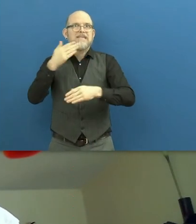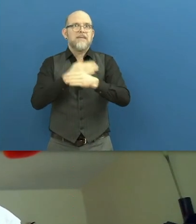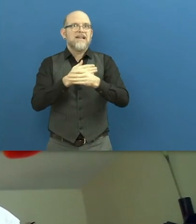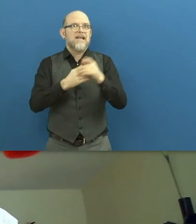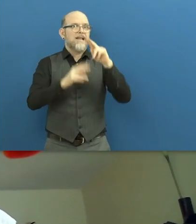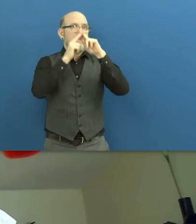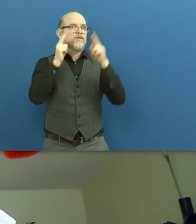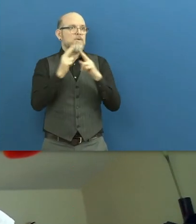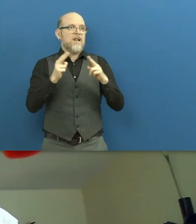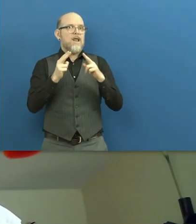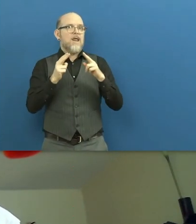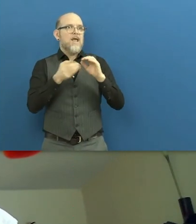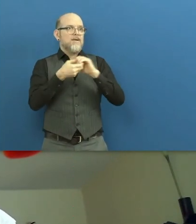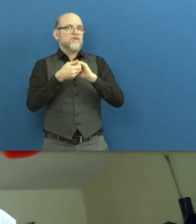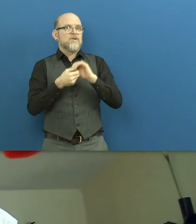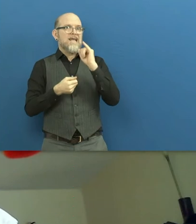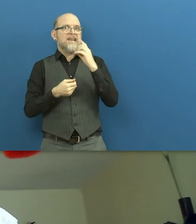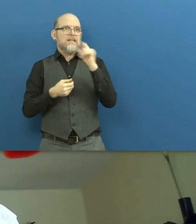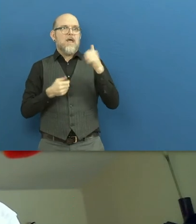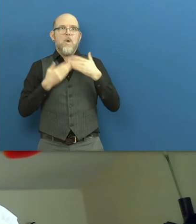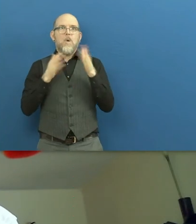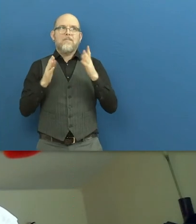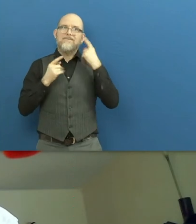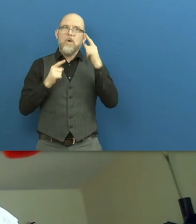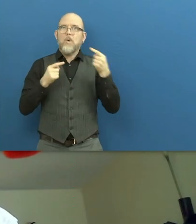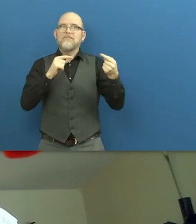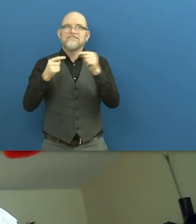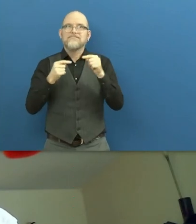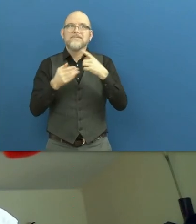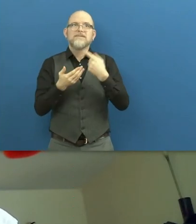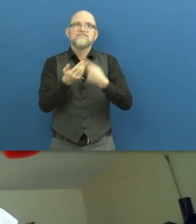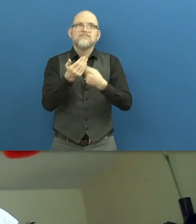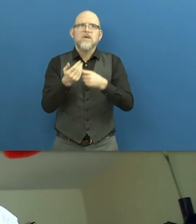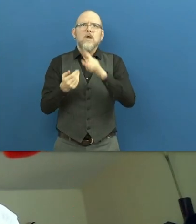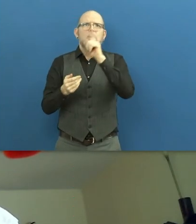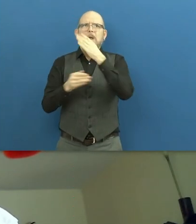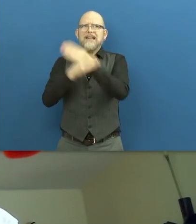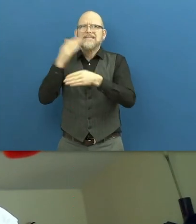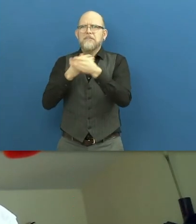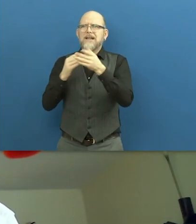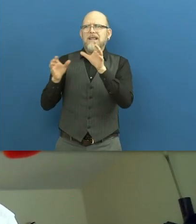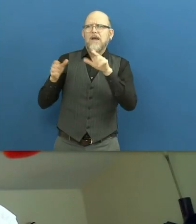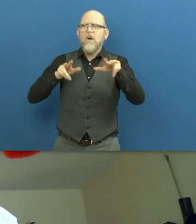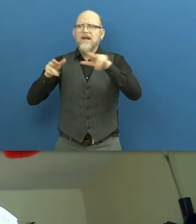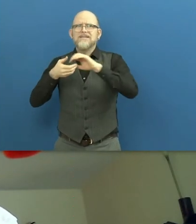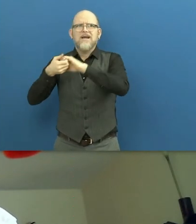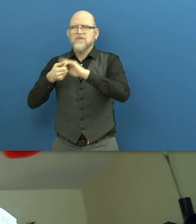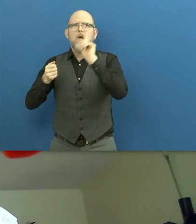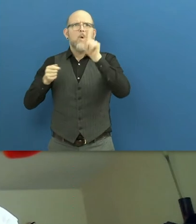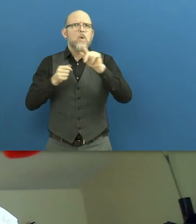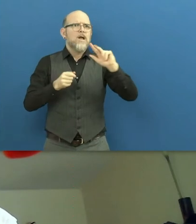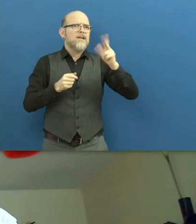discussions on inclusive employment and accessibility. And not just within the disability movement, but also with